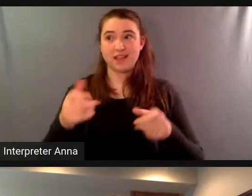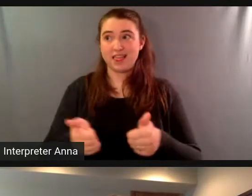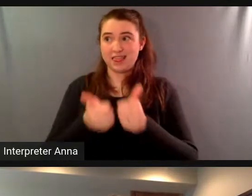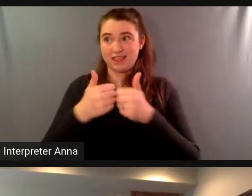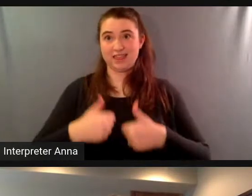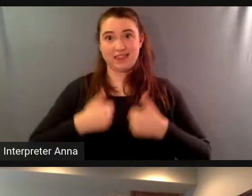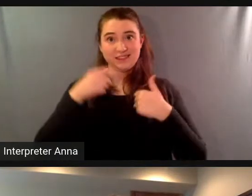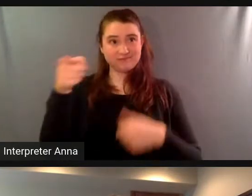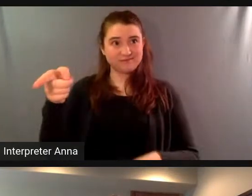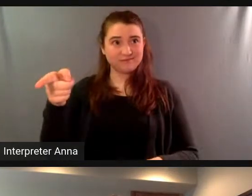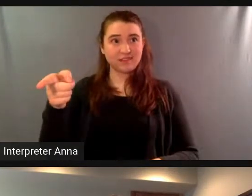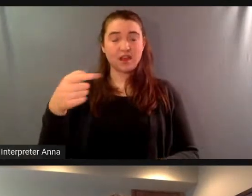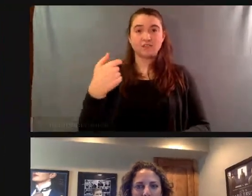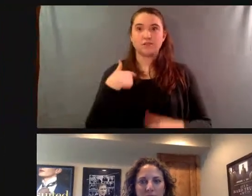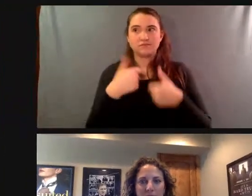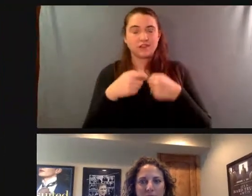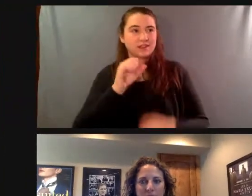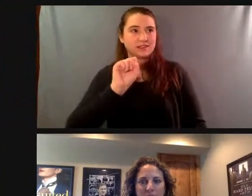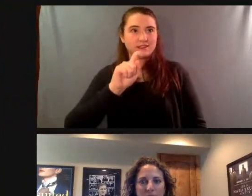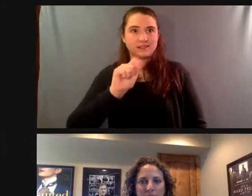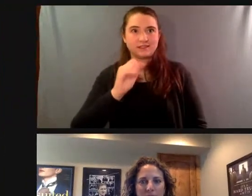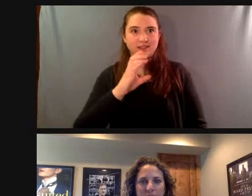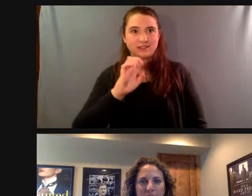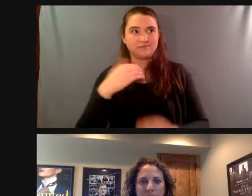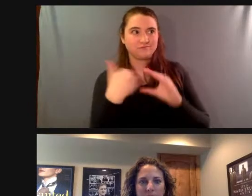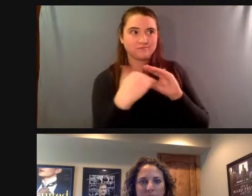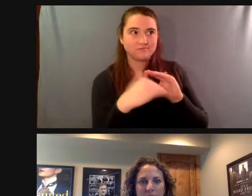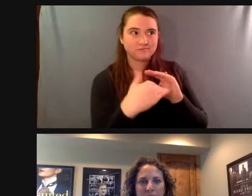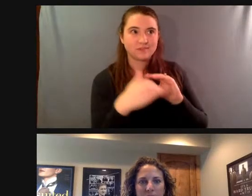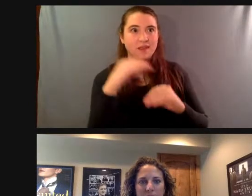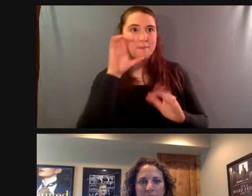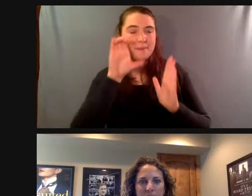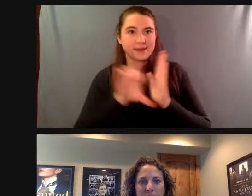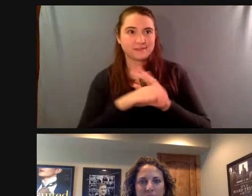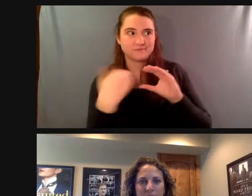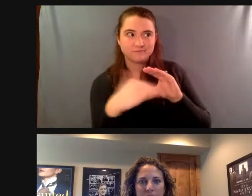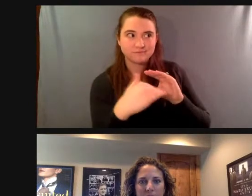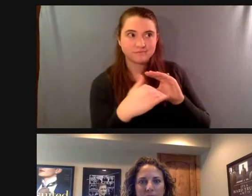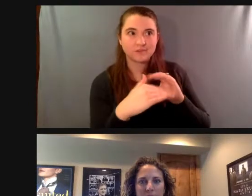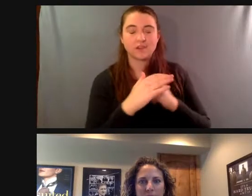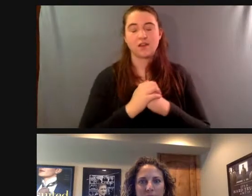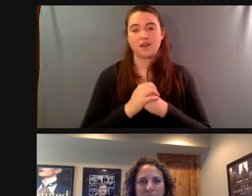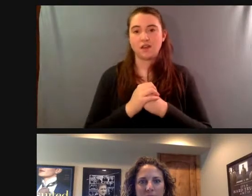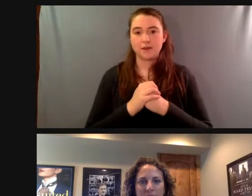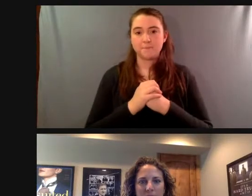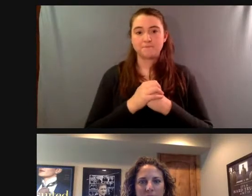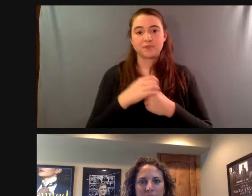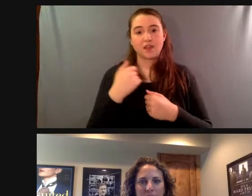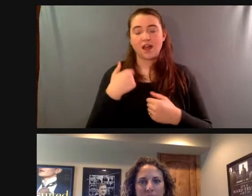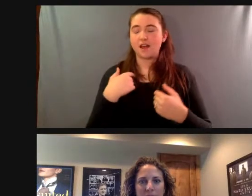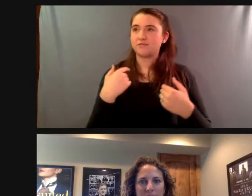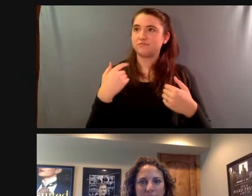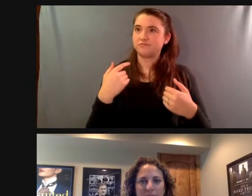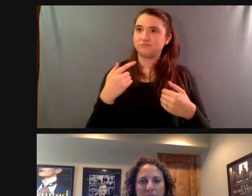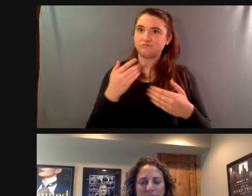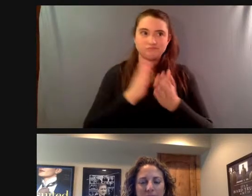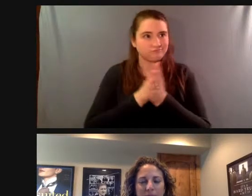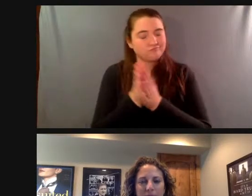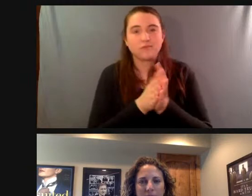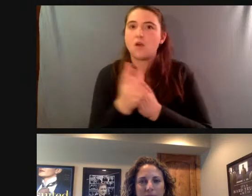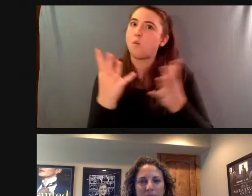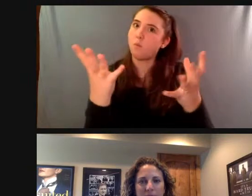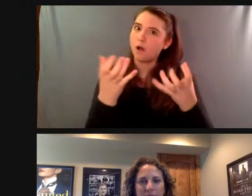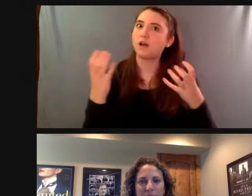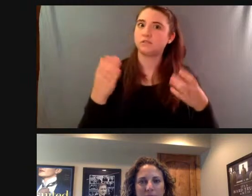immediately texted stacy dozens of pictures from biosphere 2 um and we were determined to tell their story